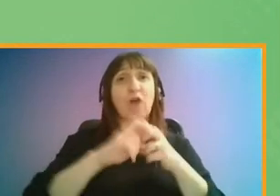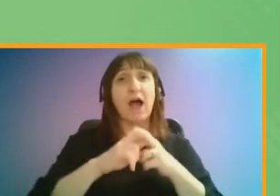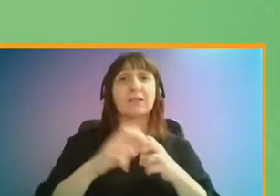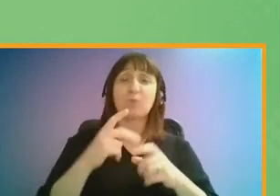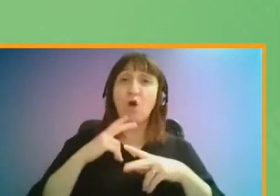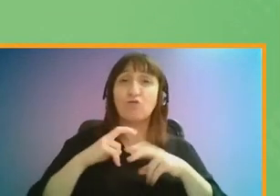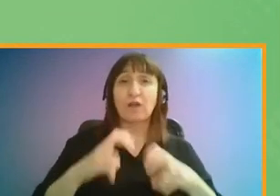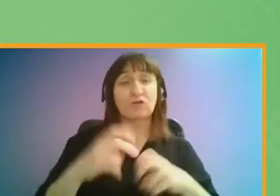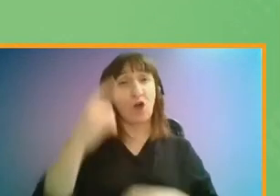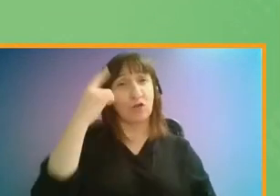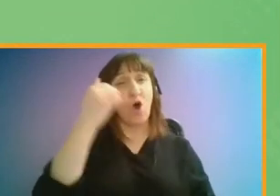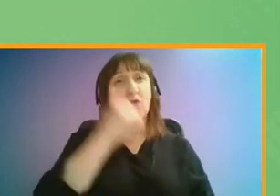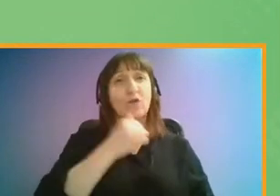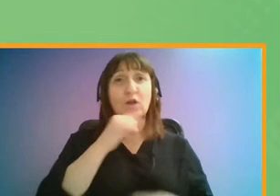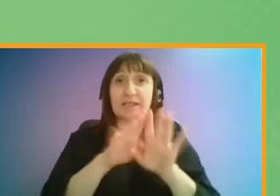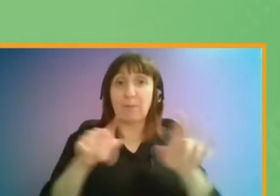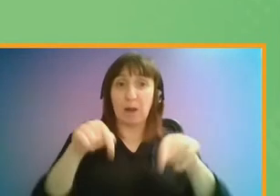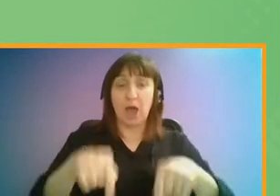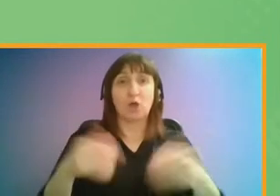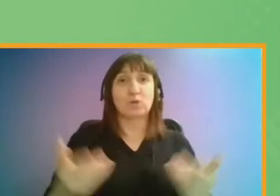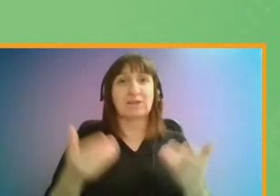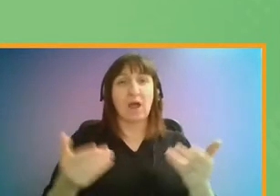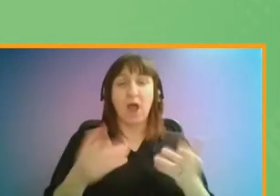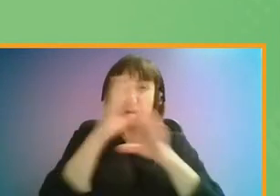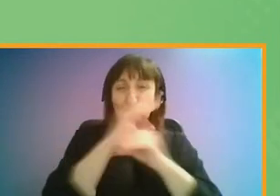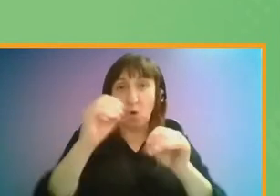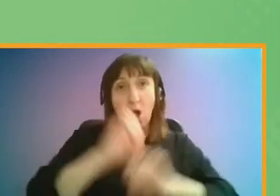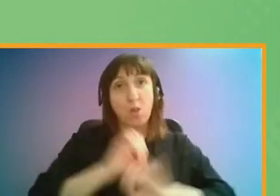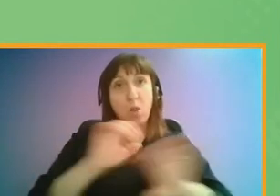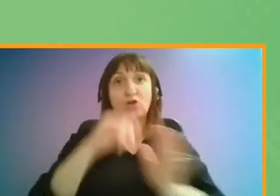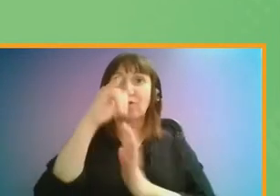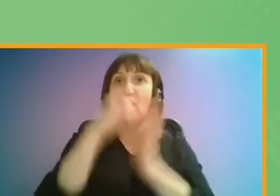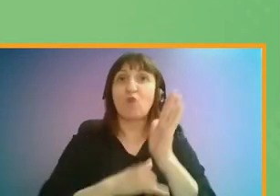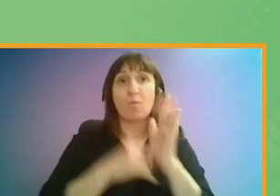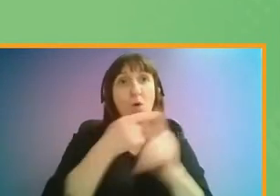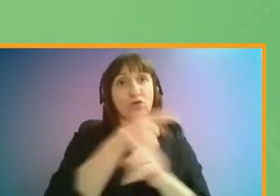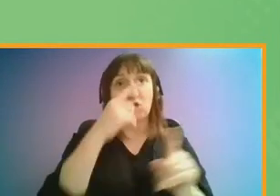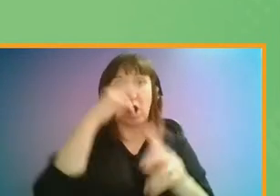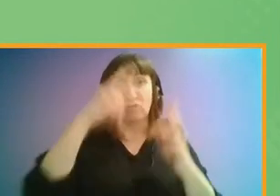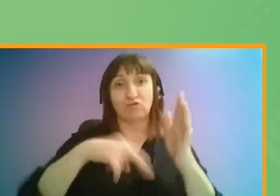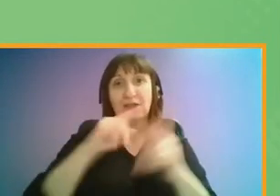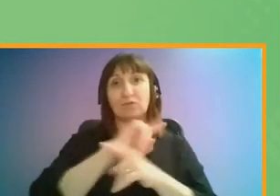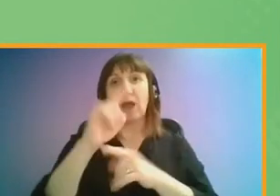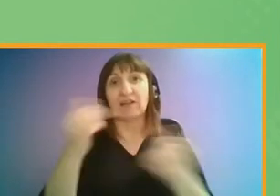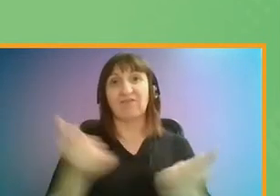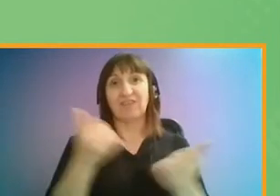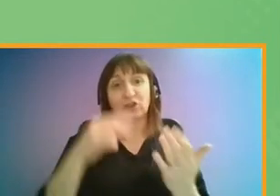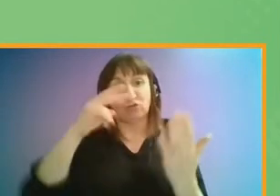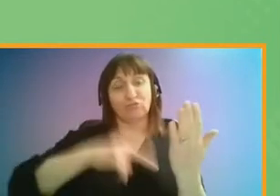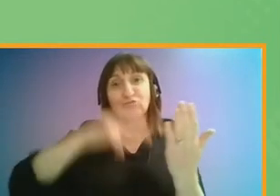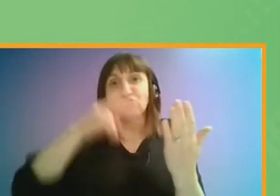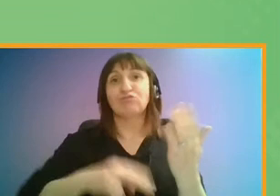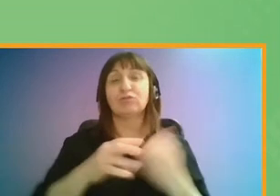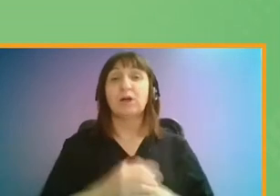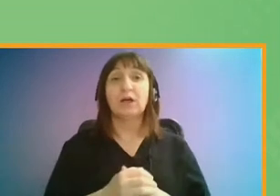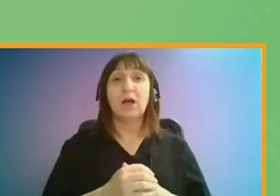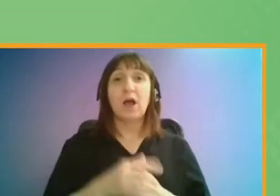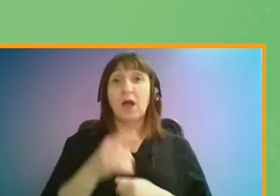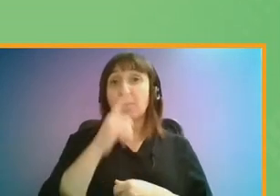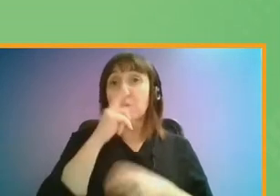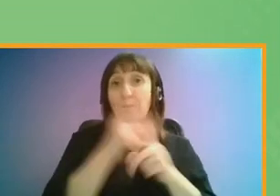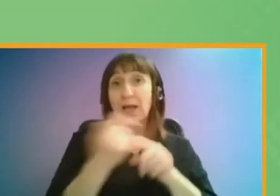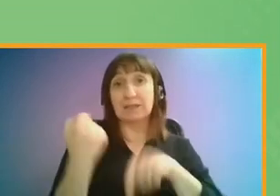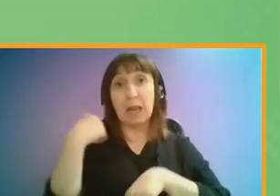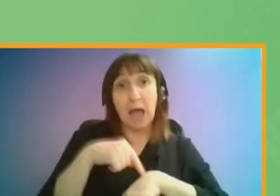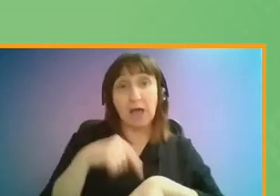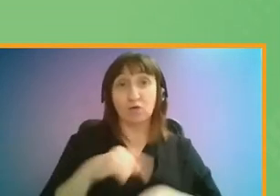thought it would be useful to do something similar today to mark the launch of our report, which will be available to read after this event's finished. In case you didn't watch last time, or